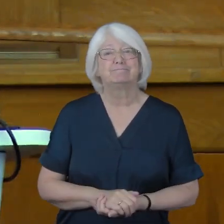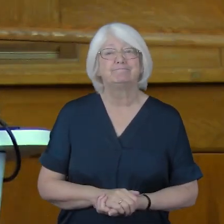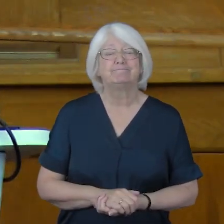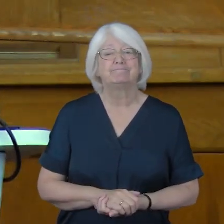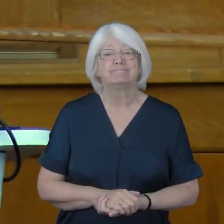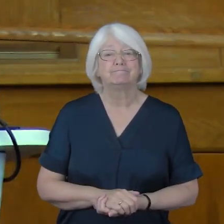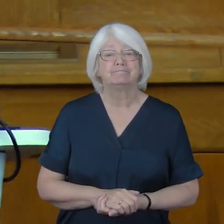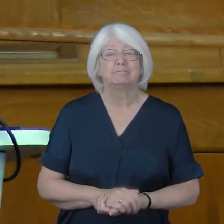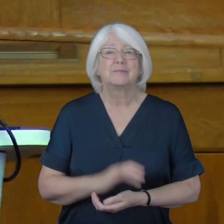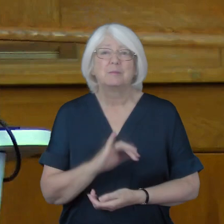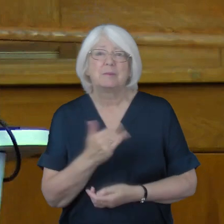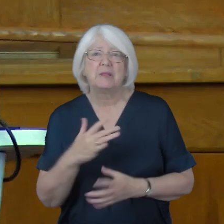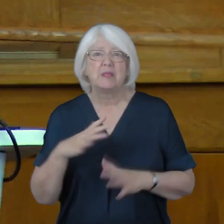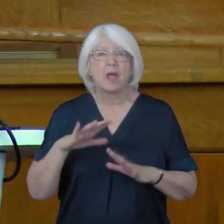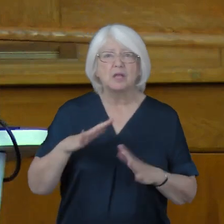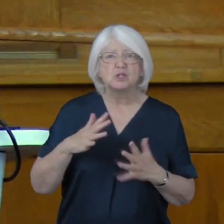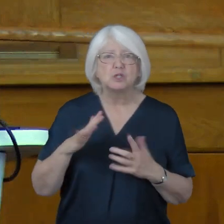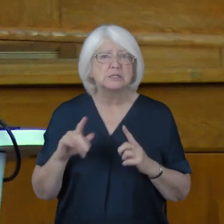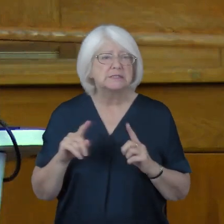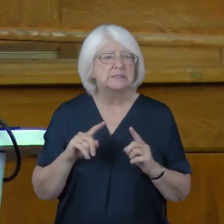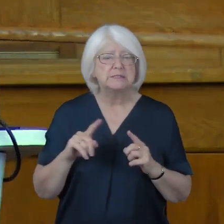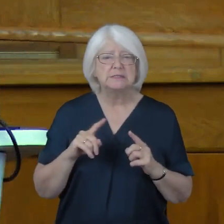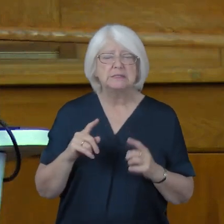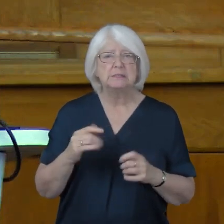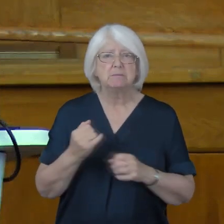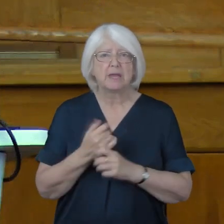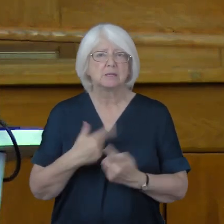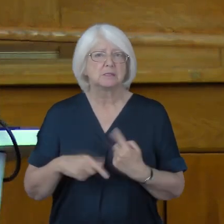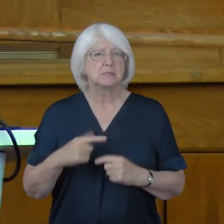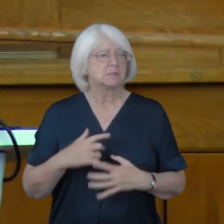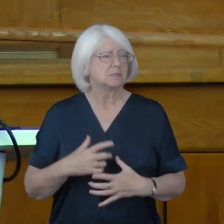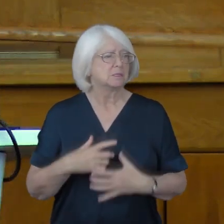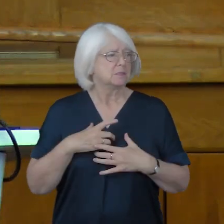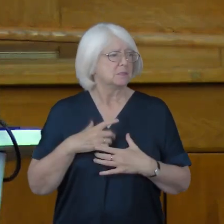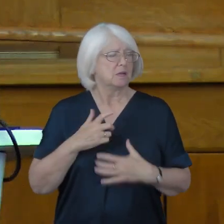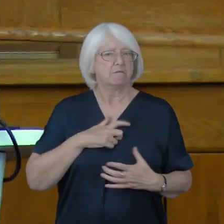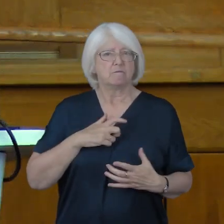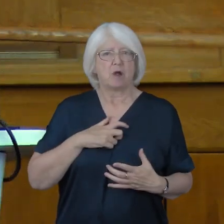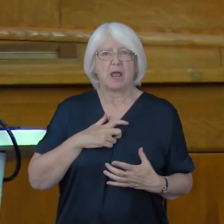uncertainty, afraid of our newly realised fragilities,